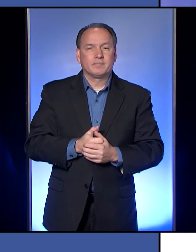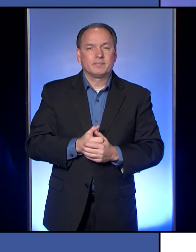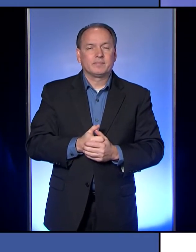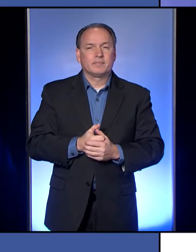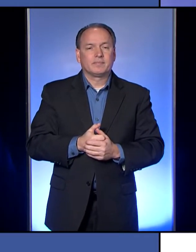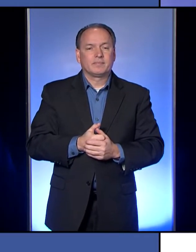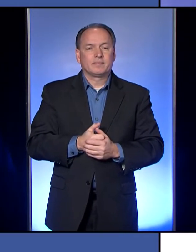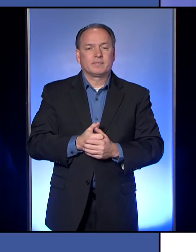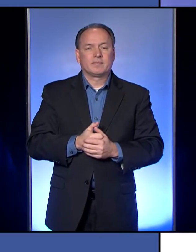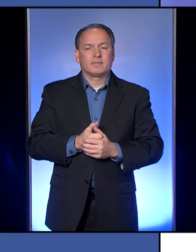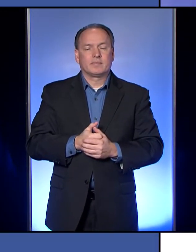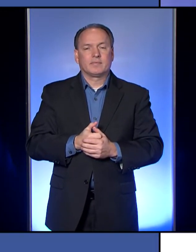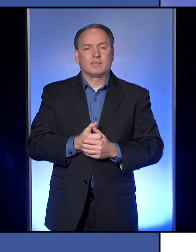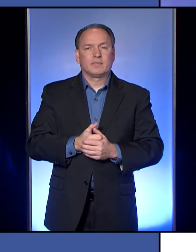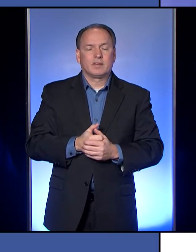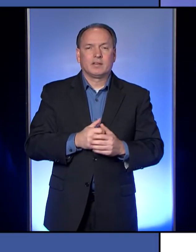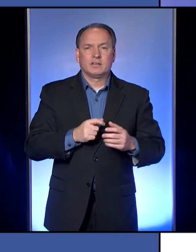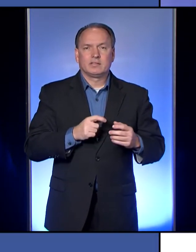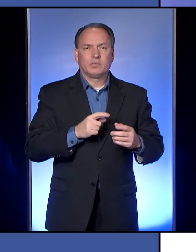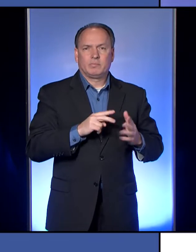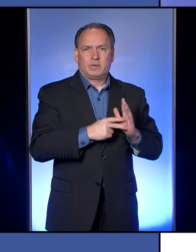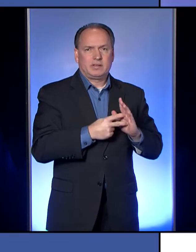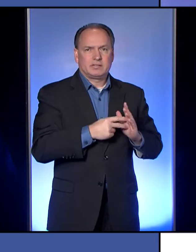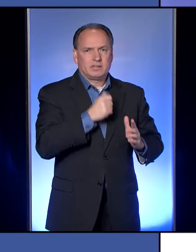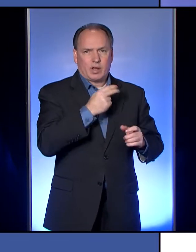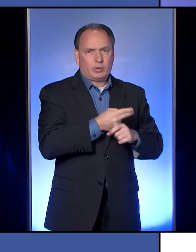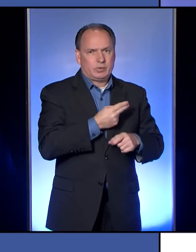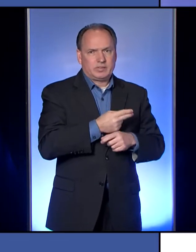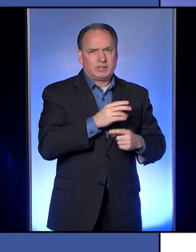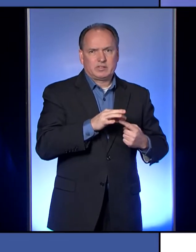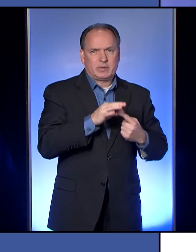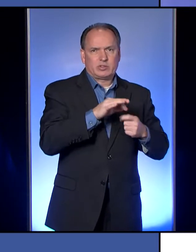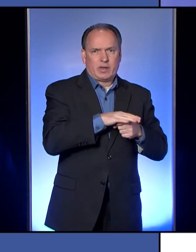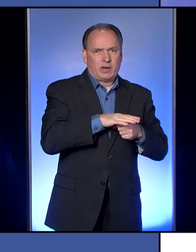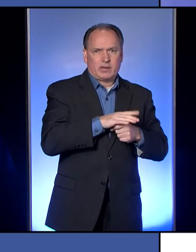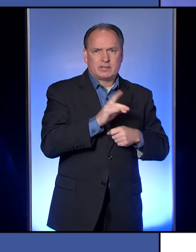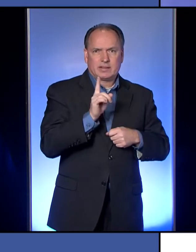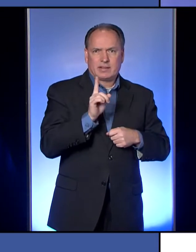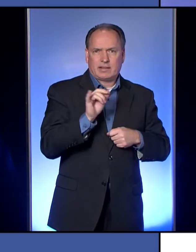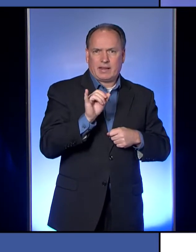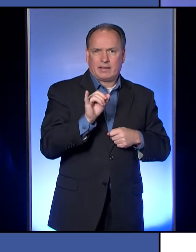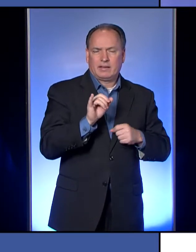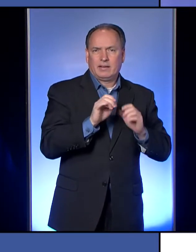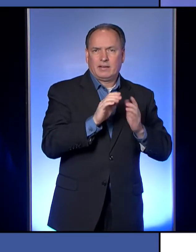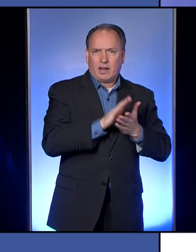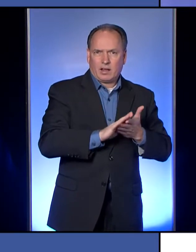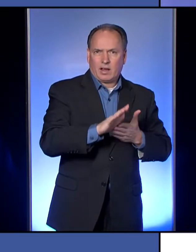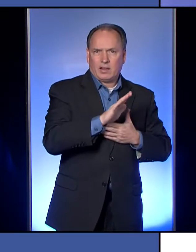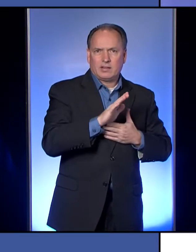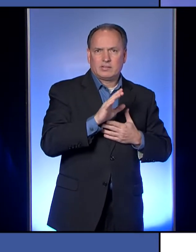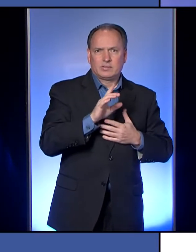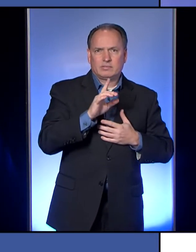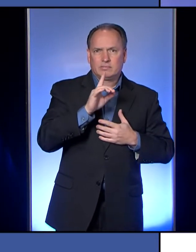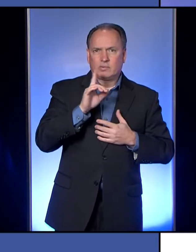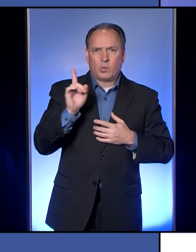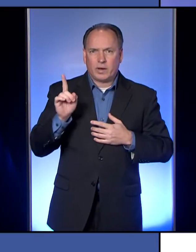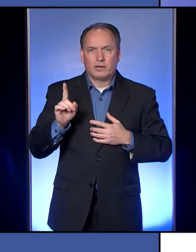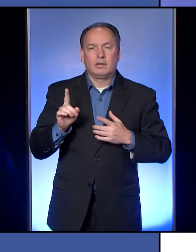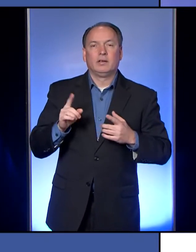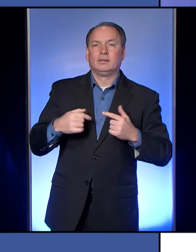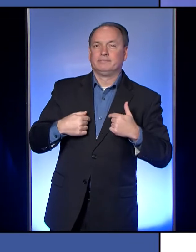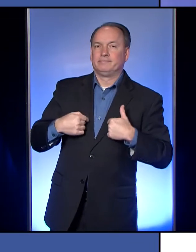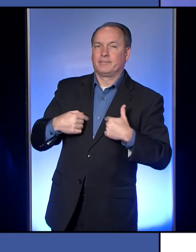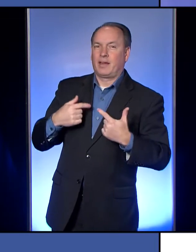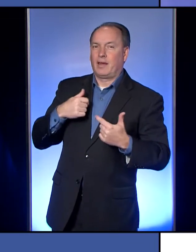utilizing any special areas like colleges or anything like that? We have a place for them, but I'm not going to reveal where that is.